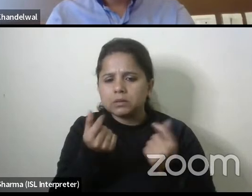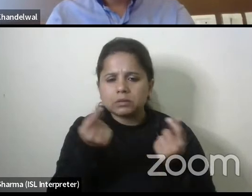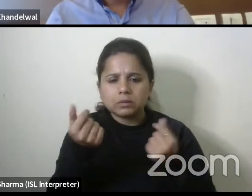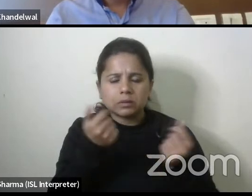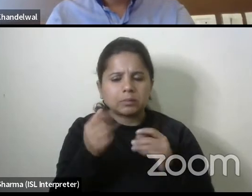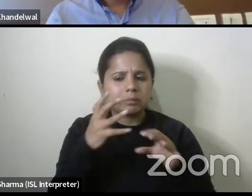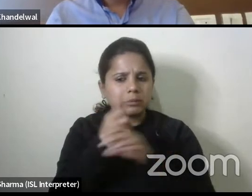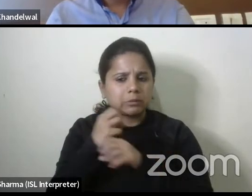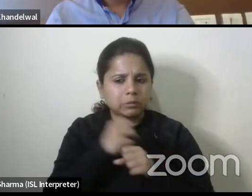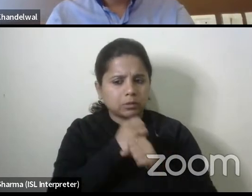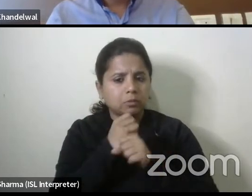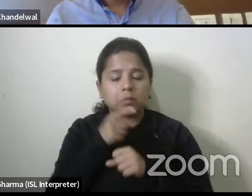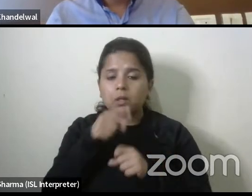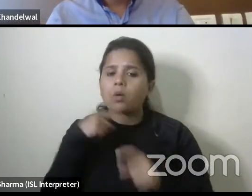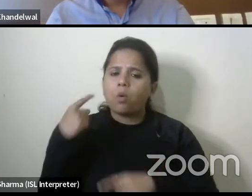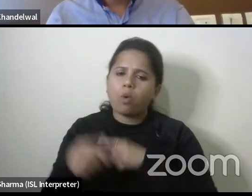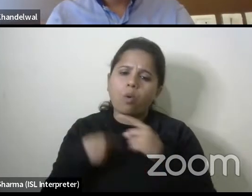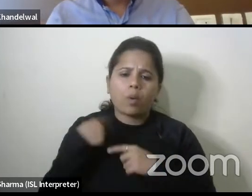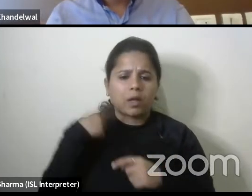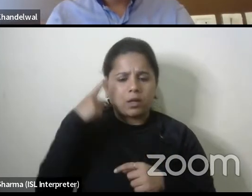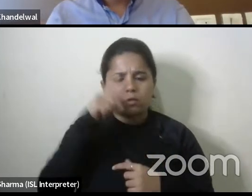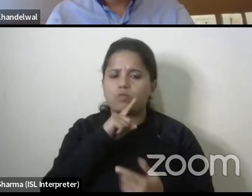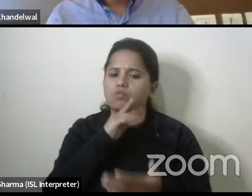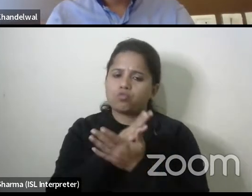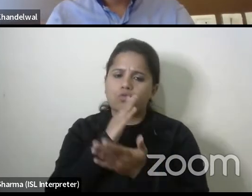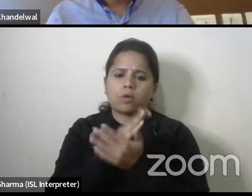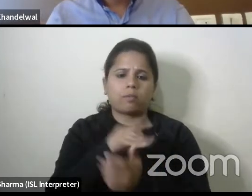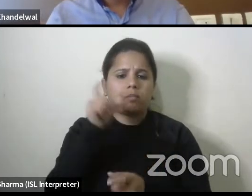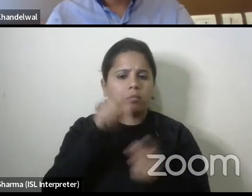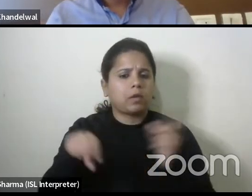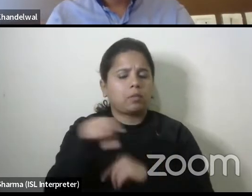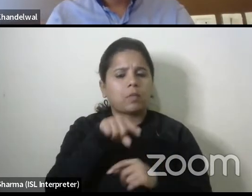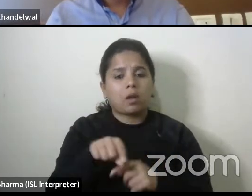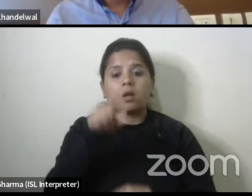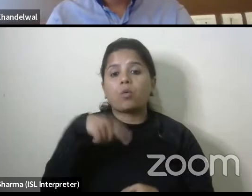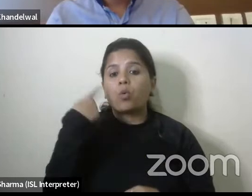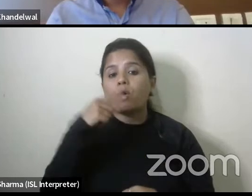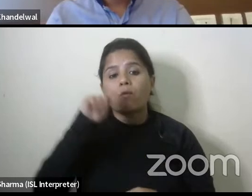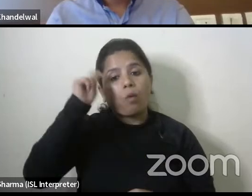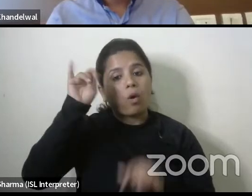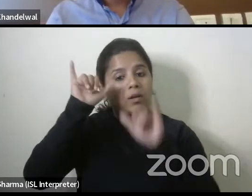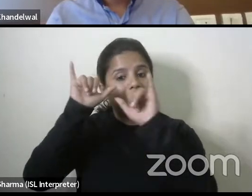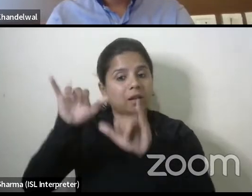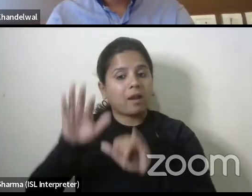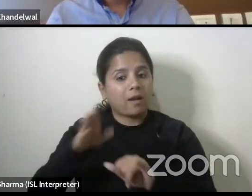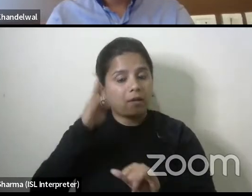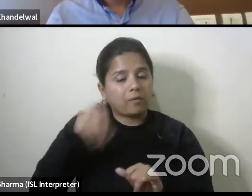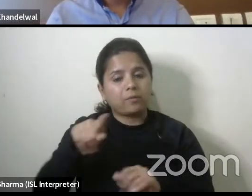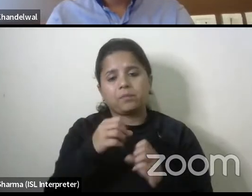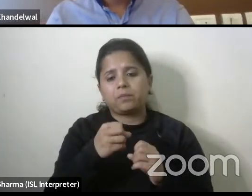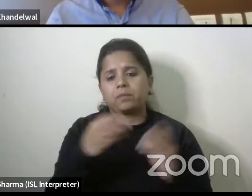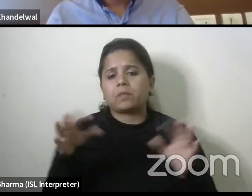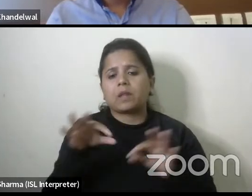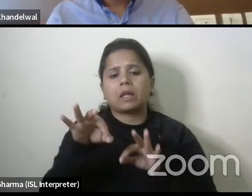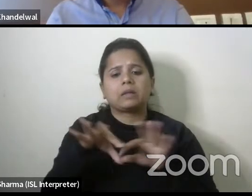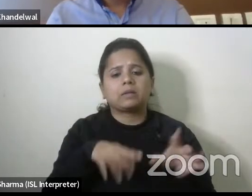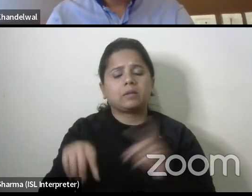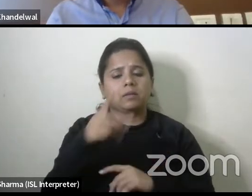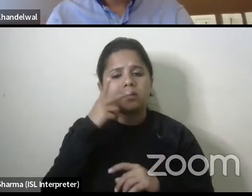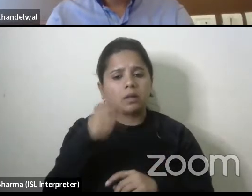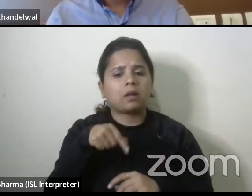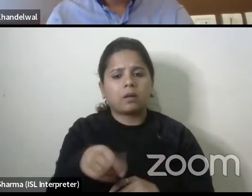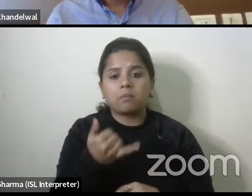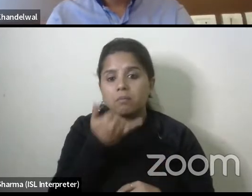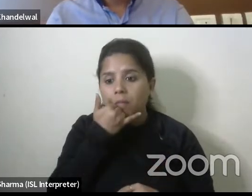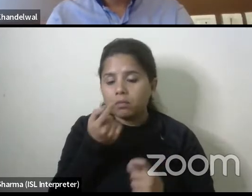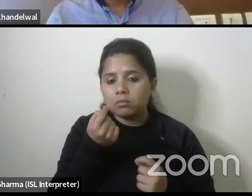is this is like every time i'm sure people who visited cities abroad you will see that a lot of cities look at it as a default right